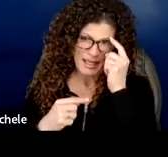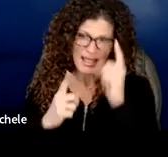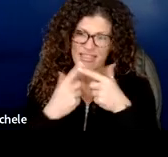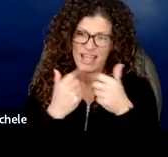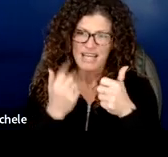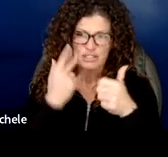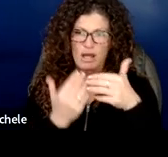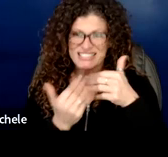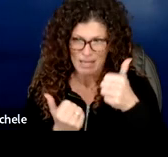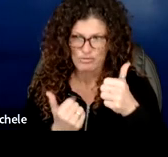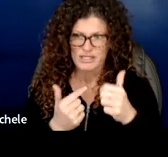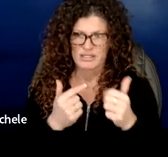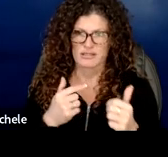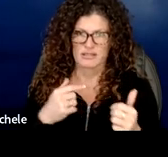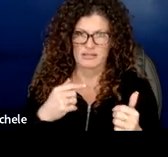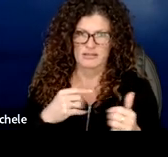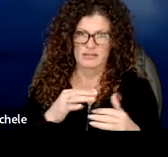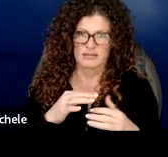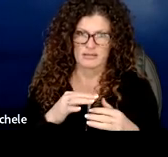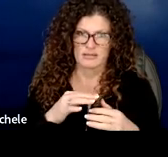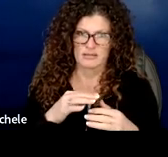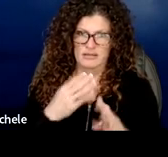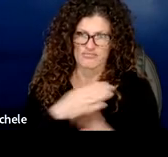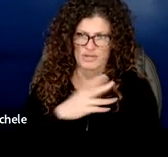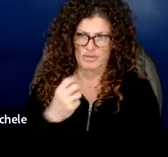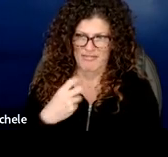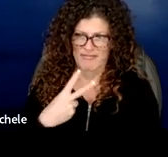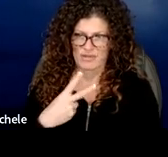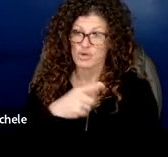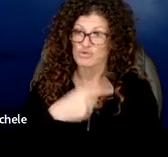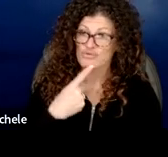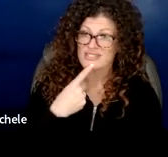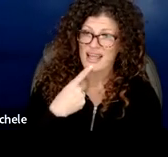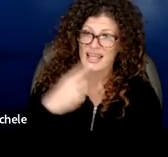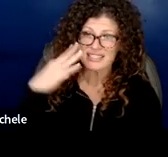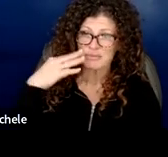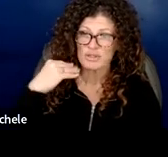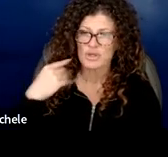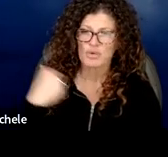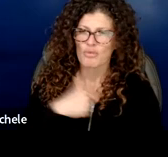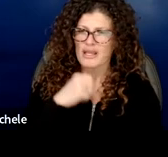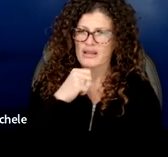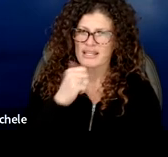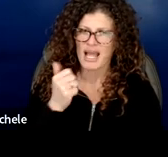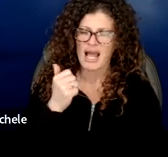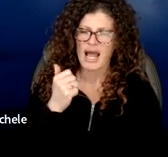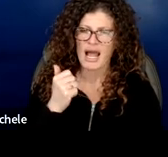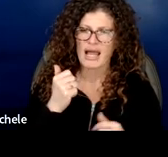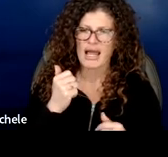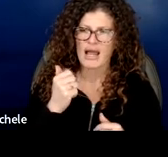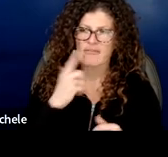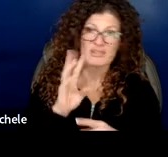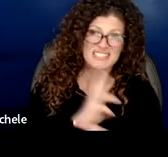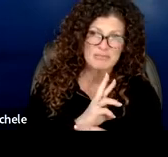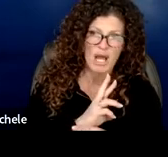-12 as separate um so within their 10 years so when we say experience we're not looking for someone who may have only done it for six